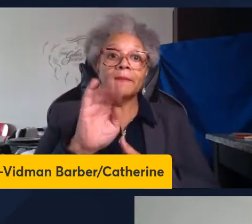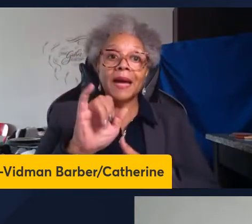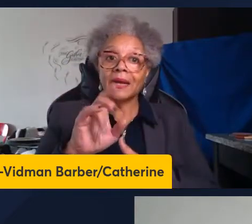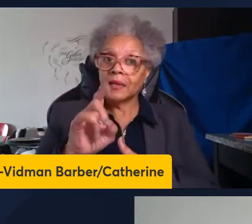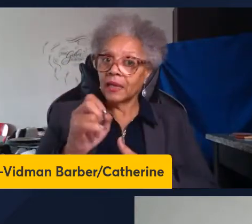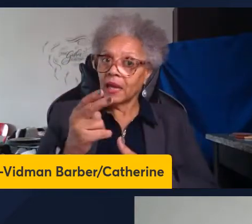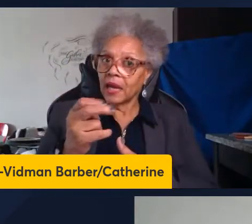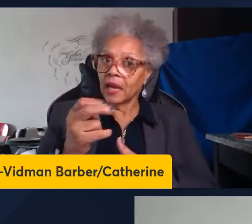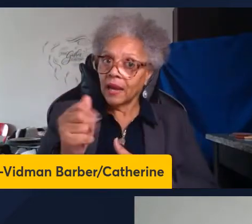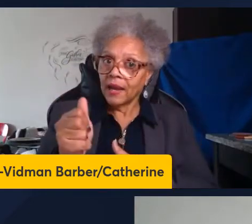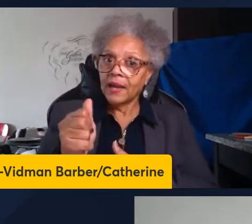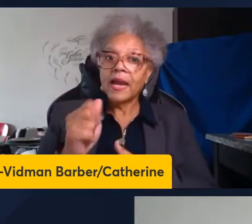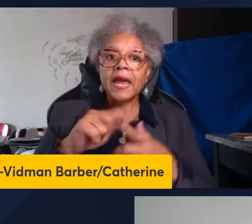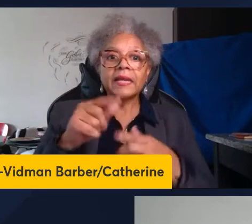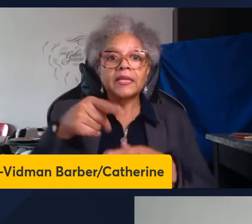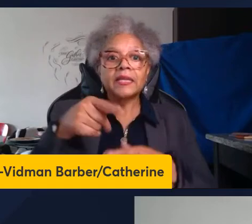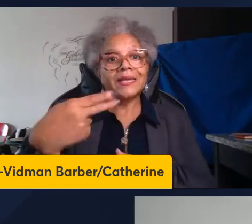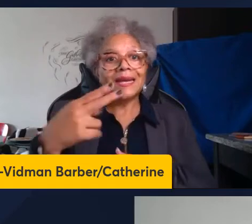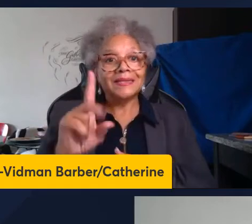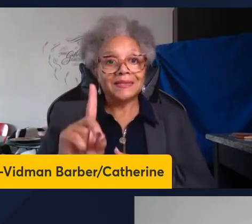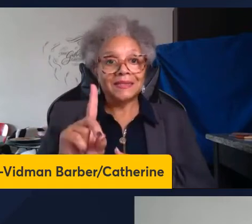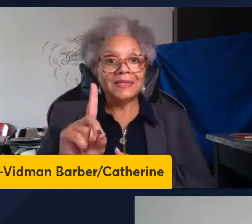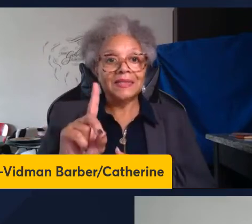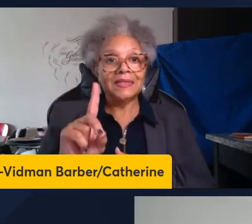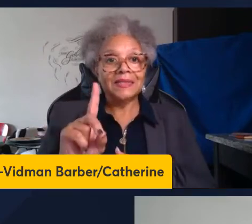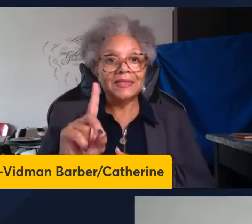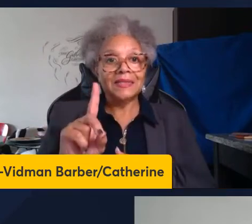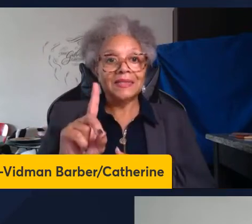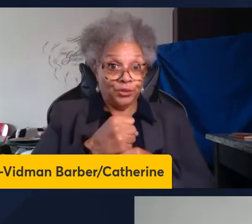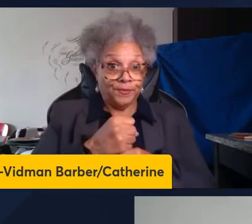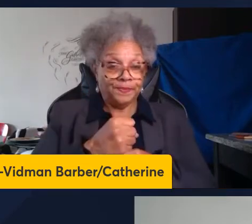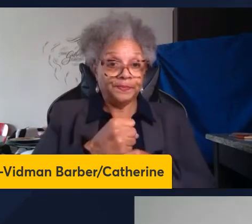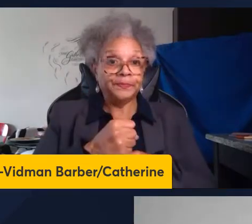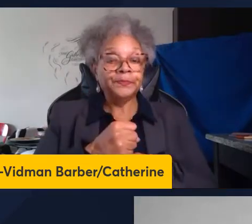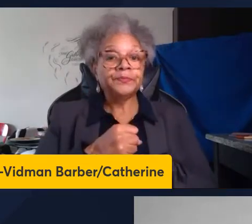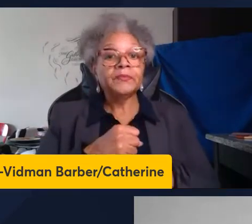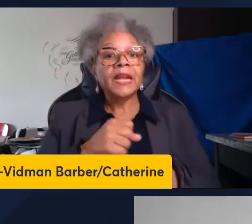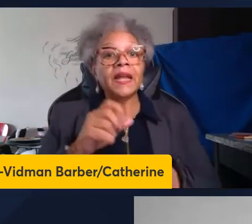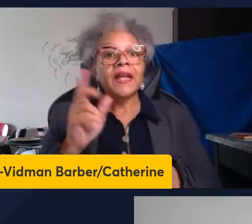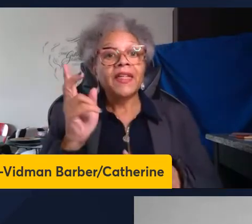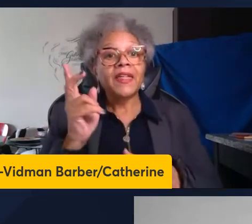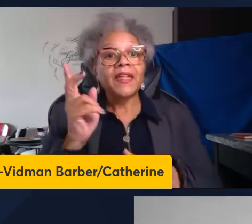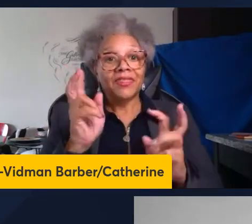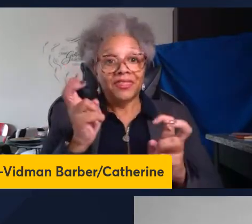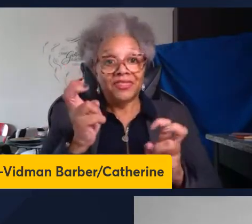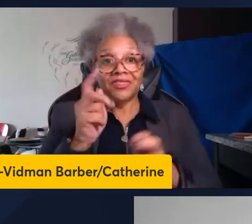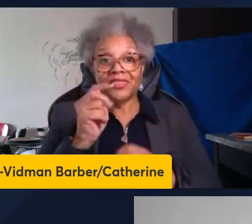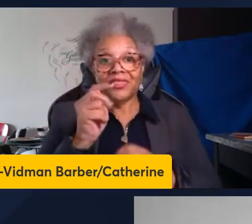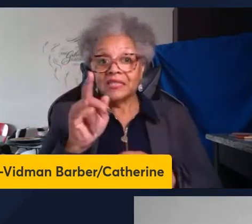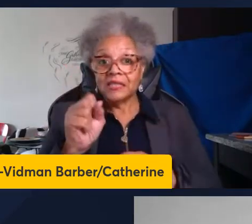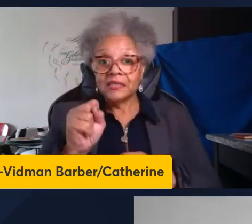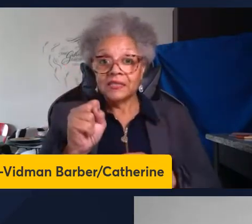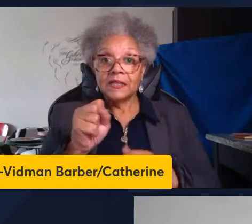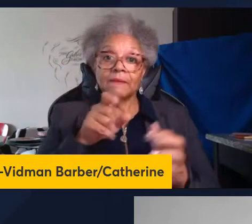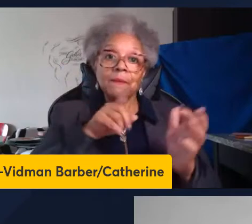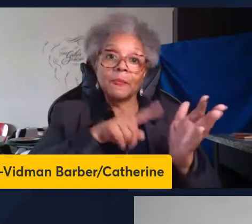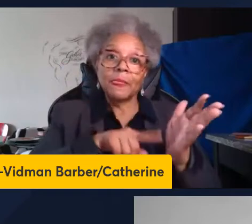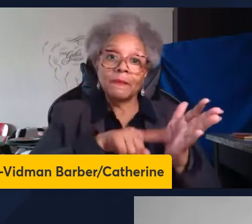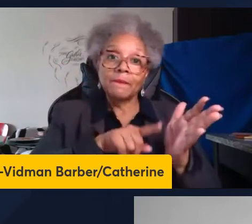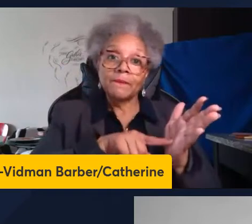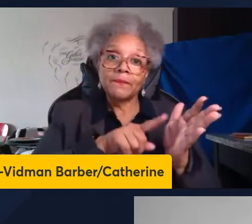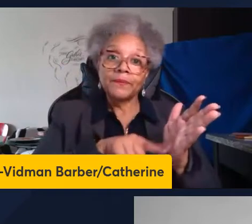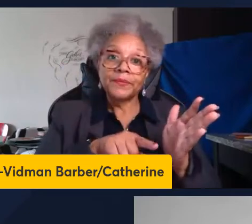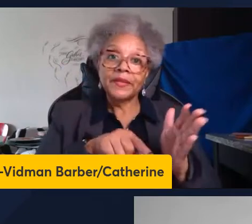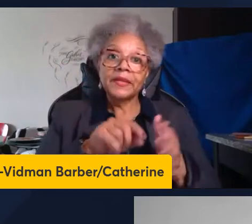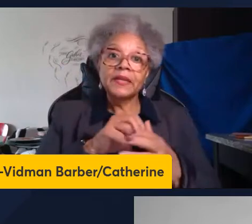and his PhD this year in his thesis work Rafael explored the role of T